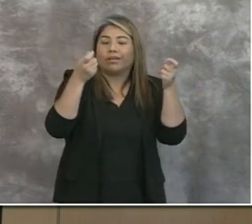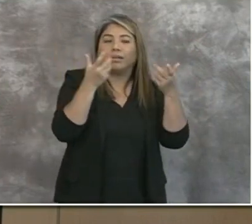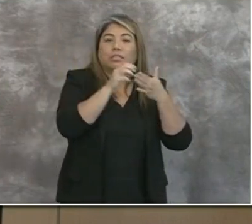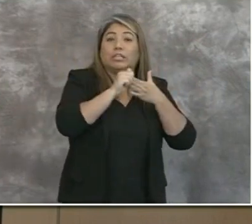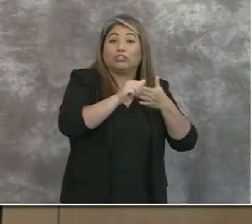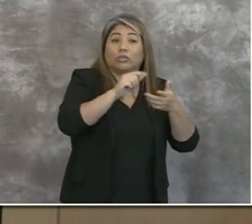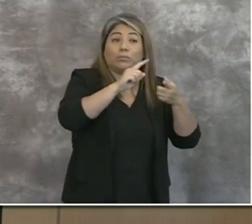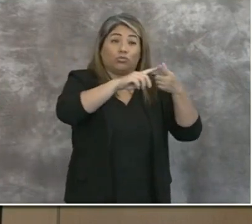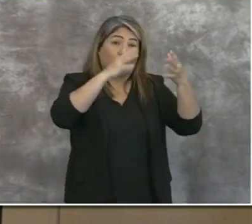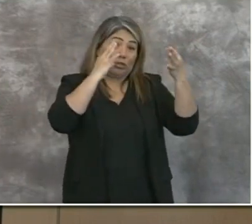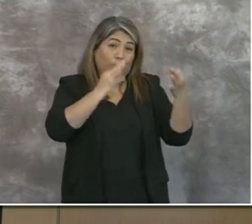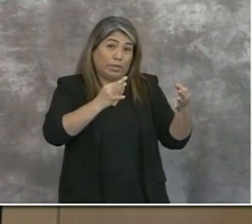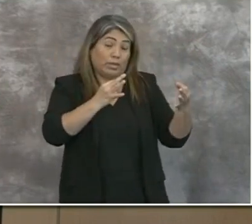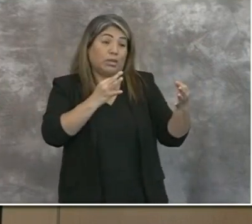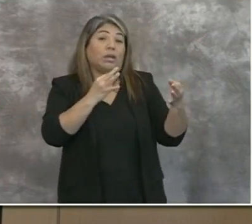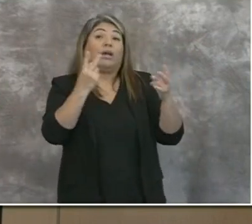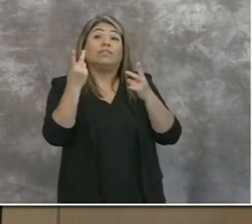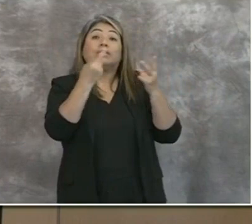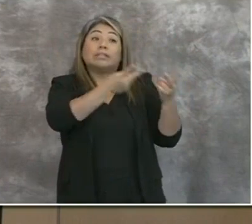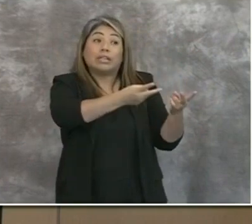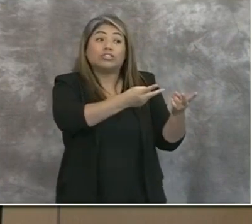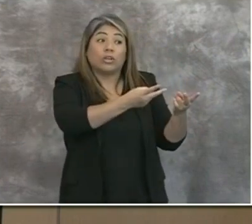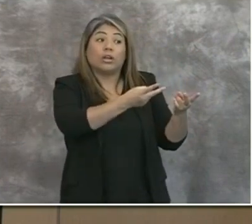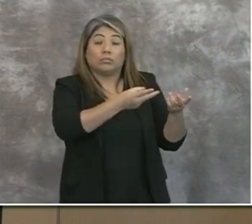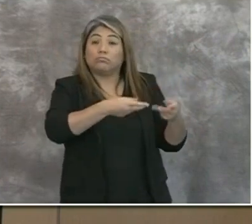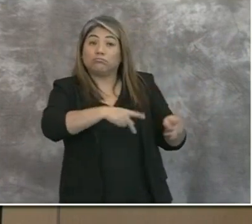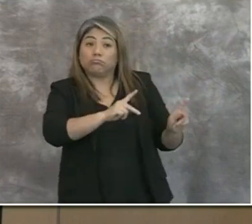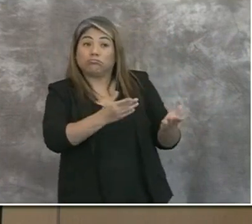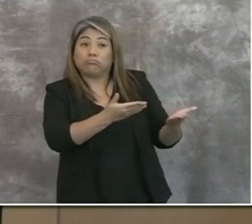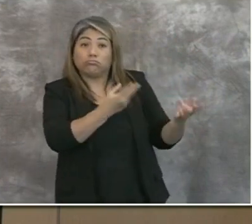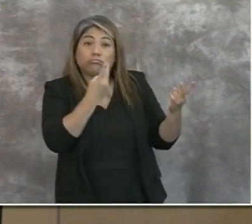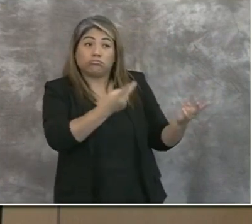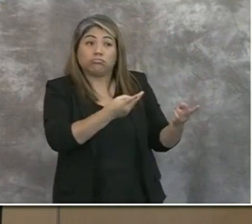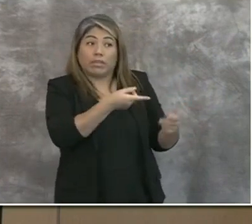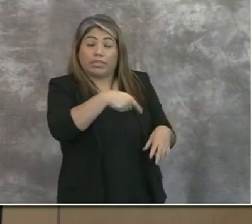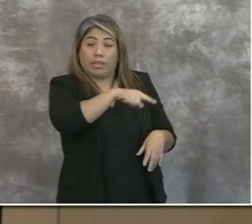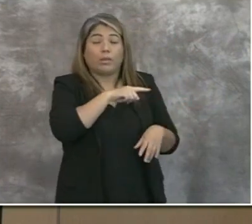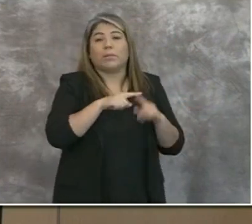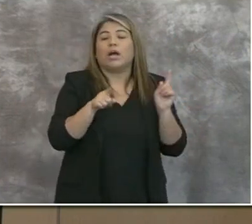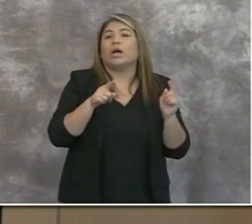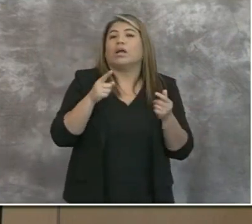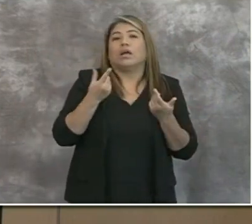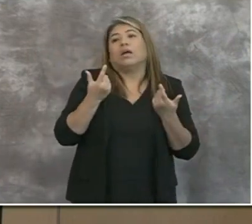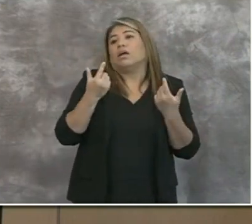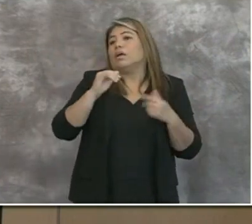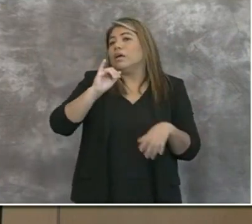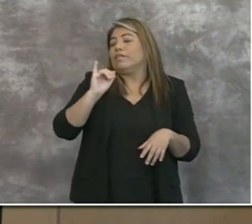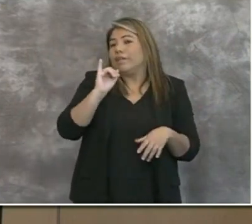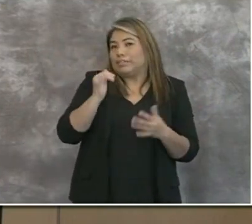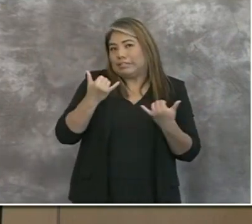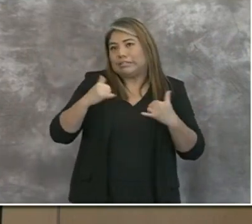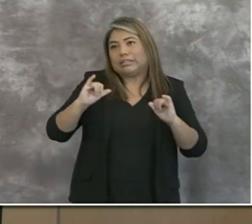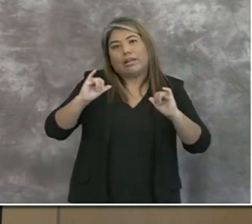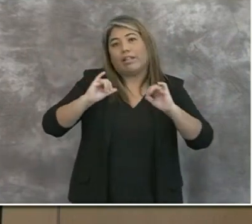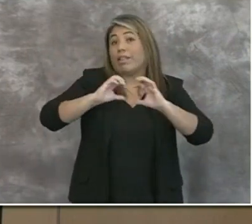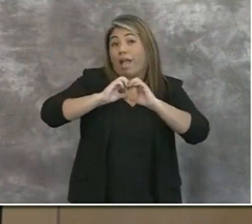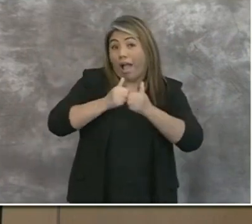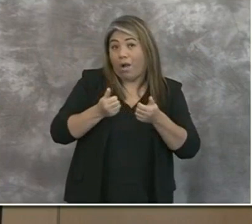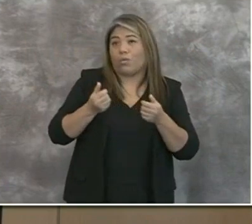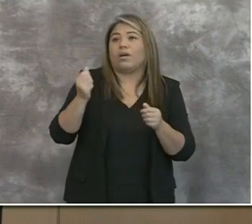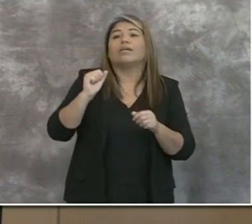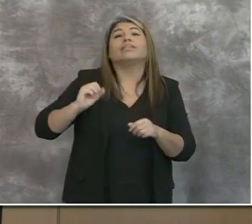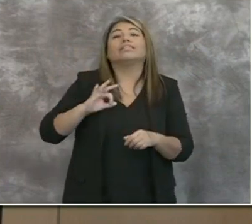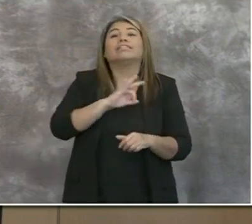visitation at the facilities. But infection is being brought in by the